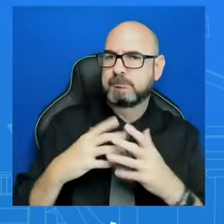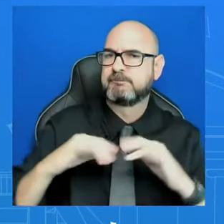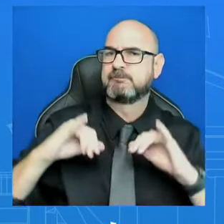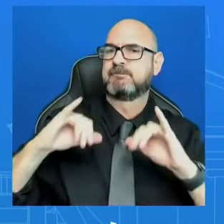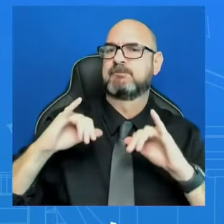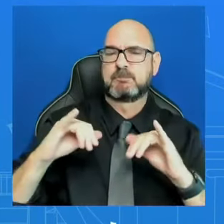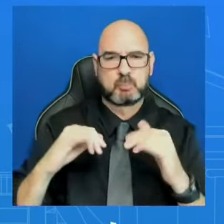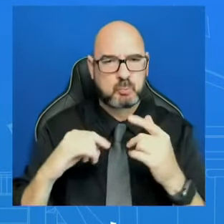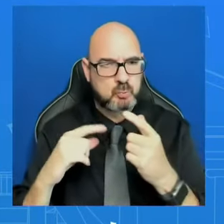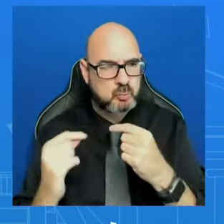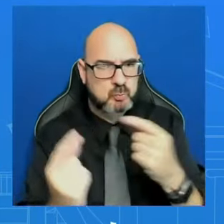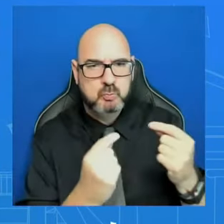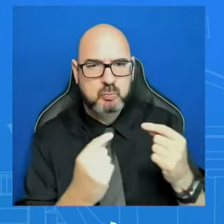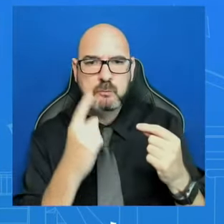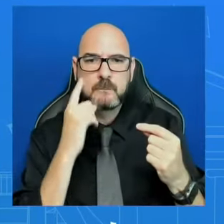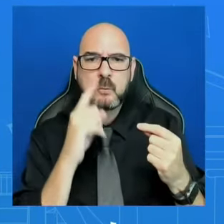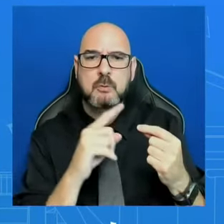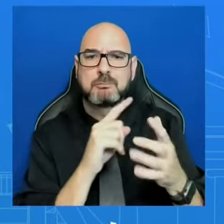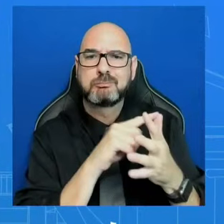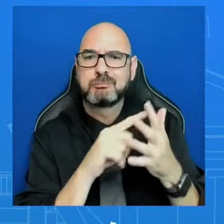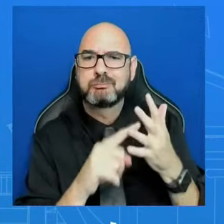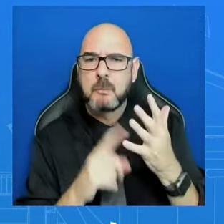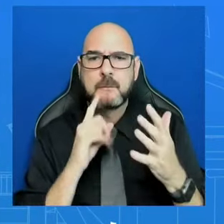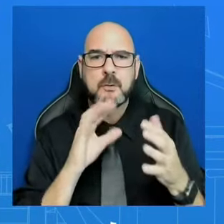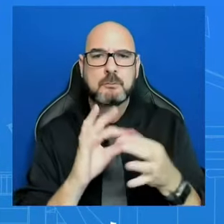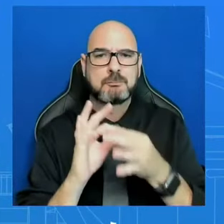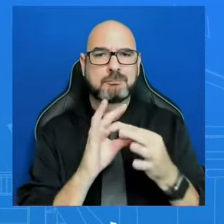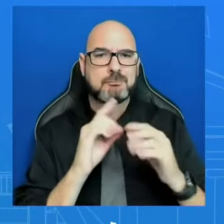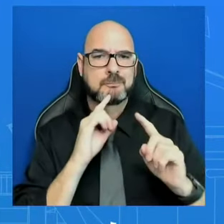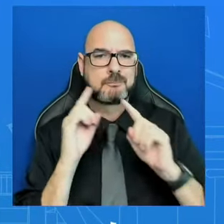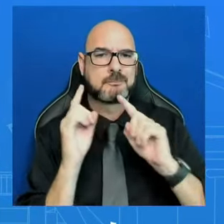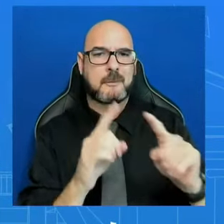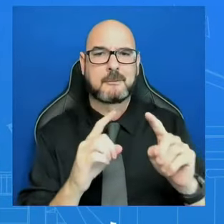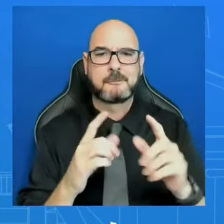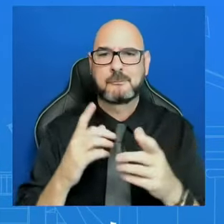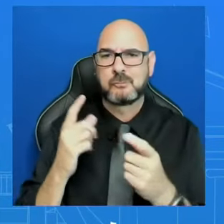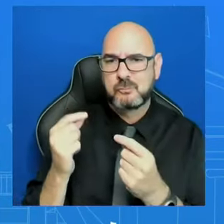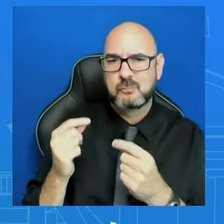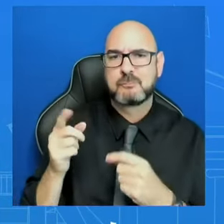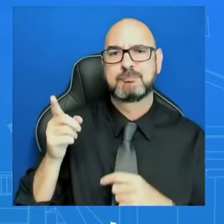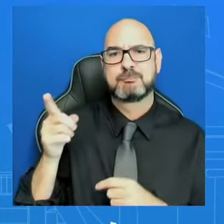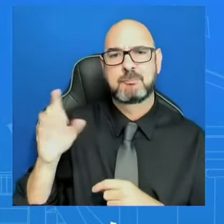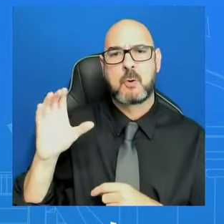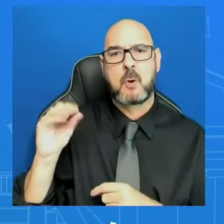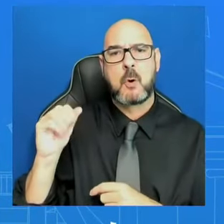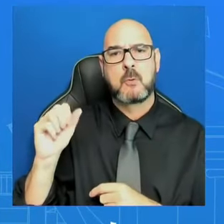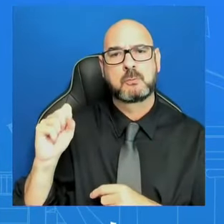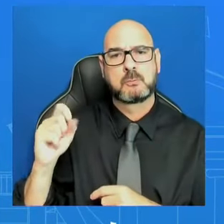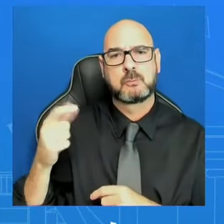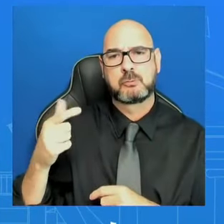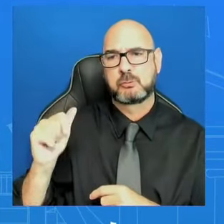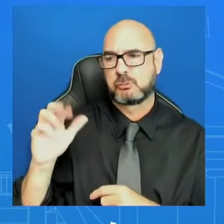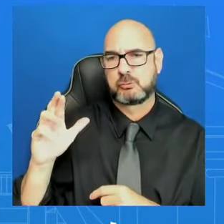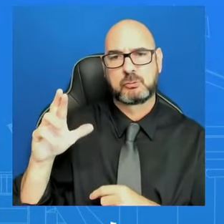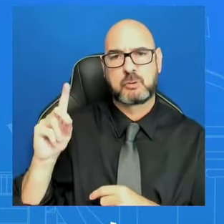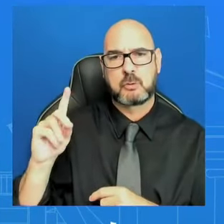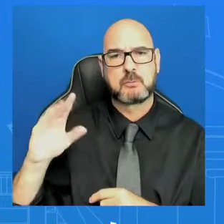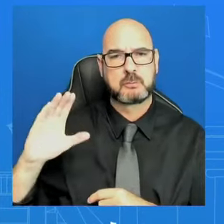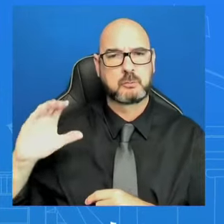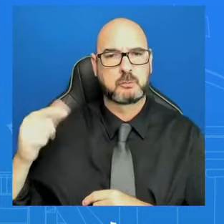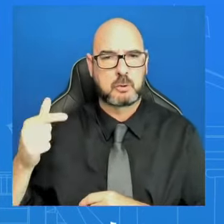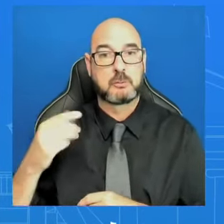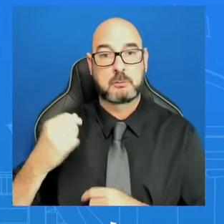Command. Leaders from the Coast Guard and the Army Corps of Engineers will share updates on the assistance they are